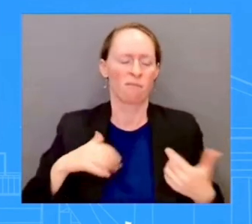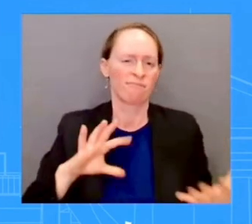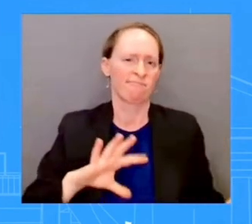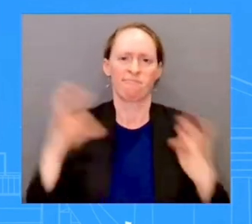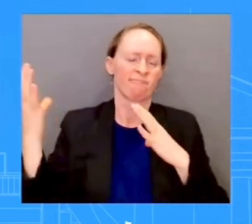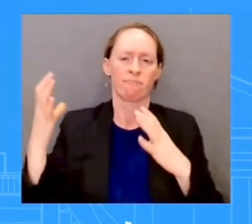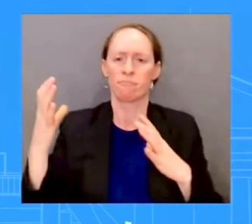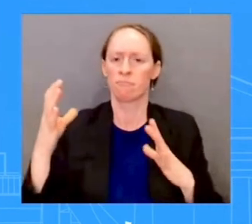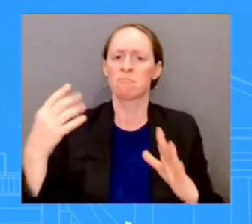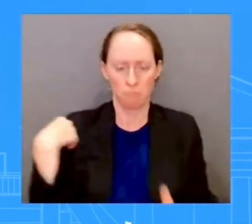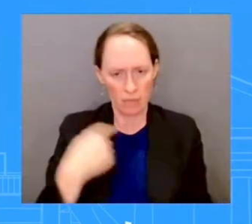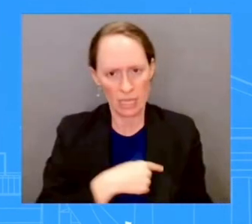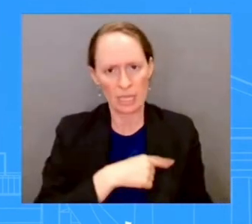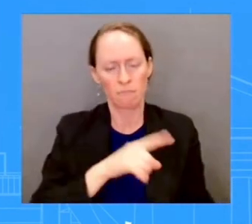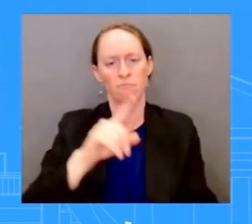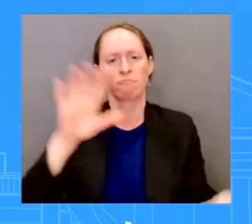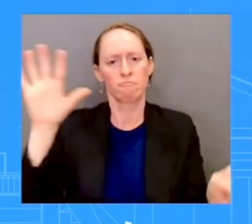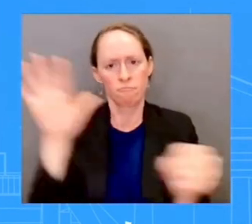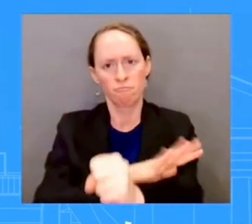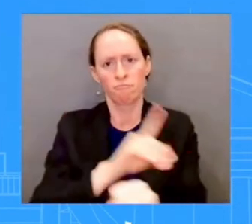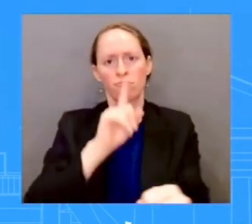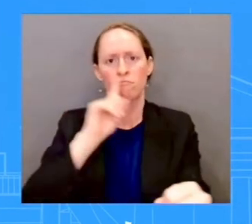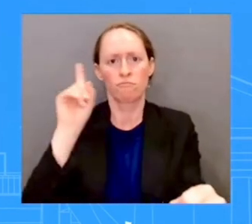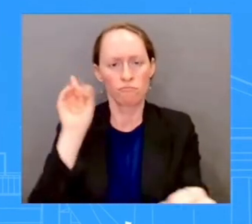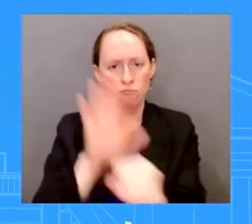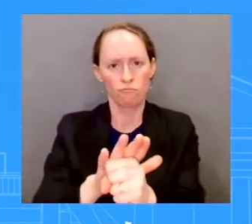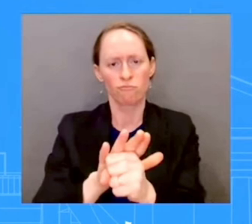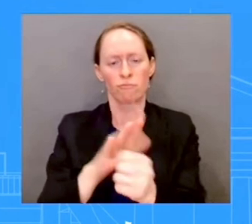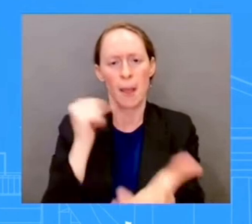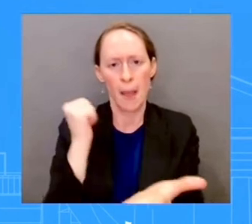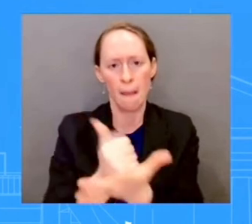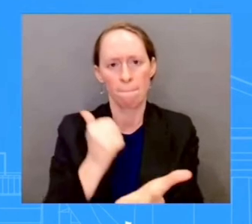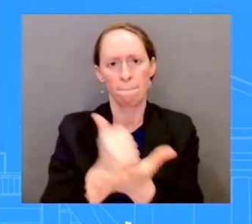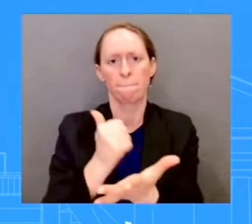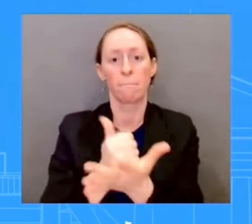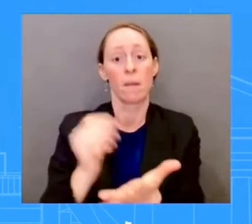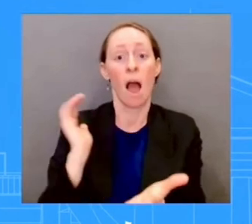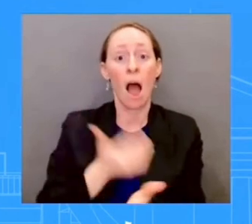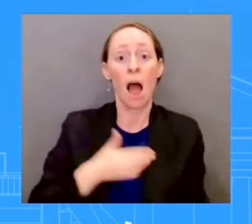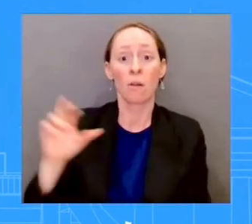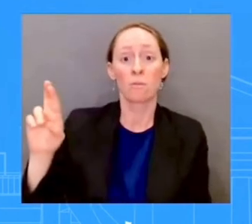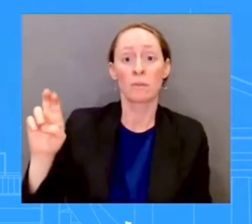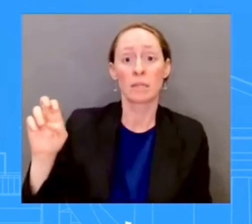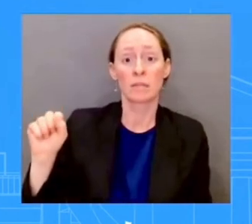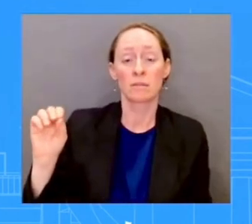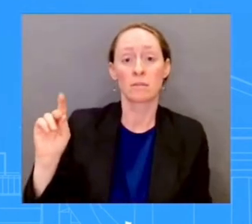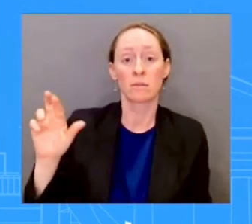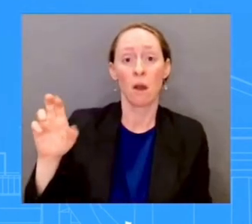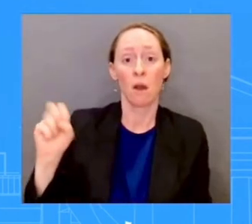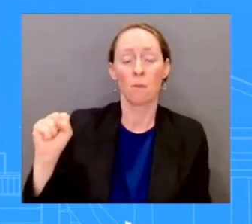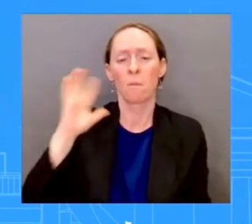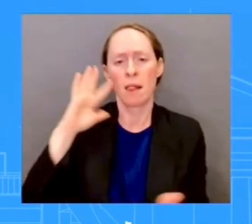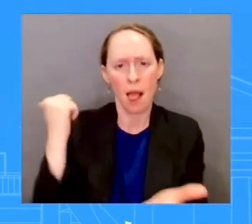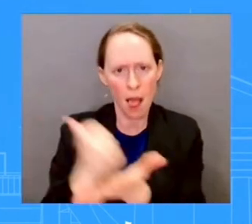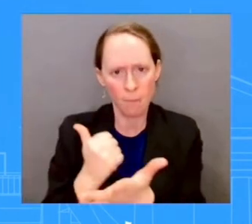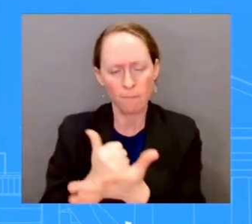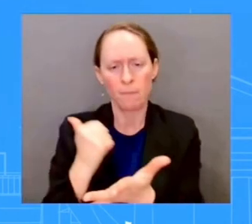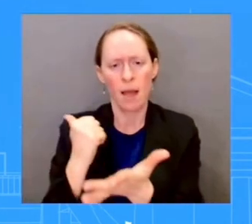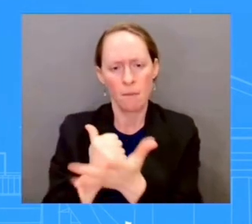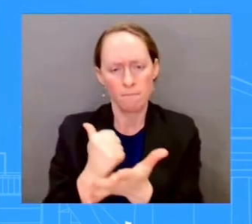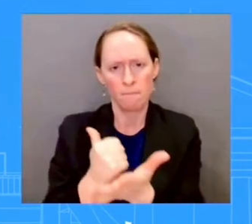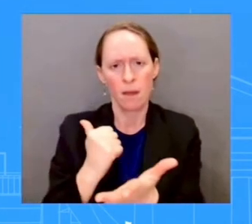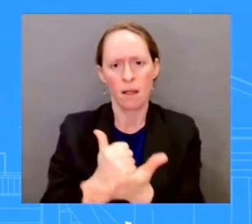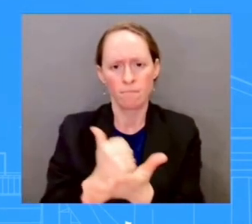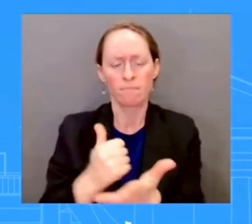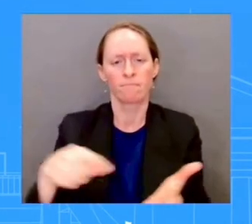resources we need to beat this crisis. And today, as you all saw from the PCE